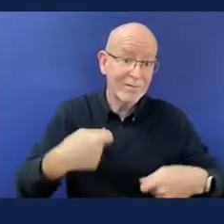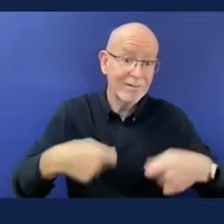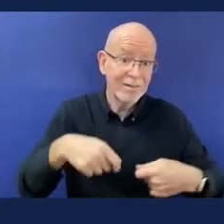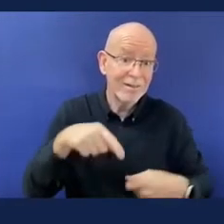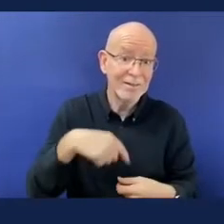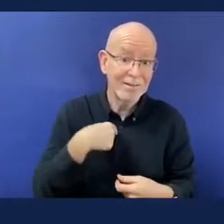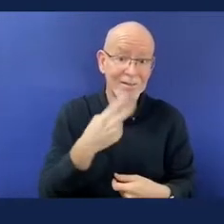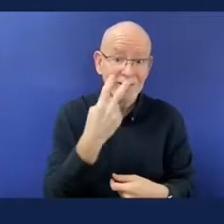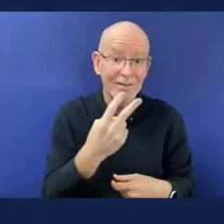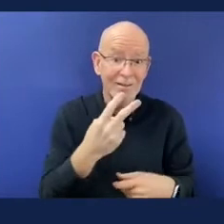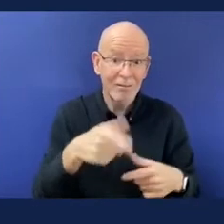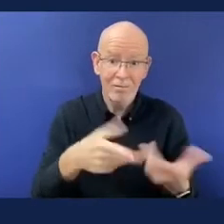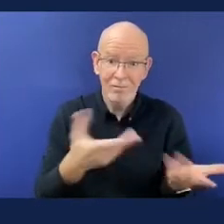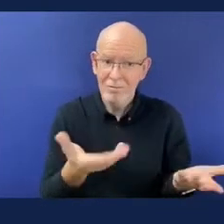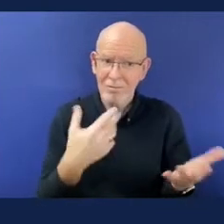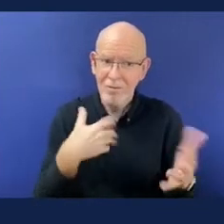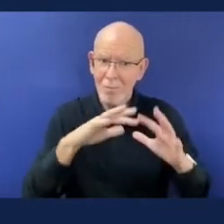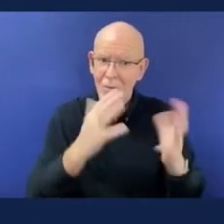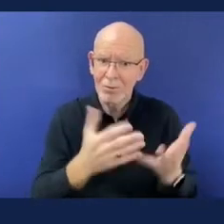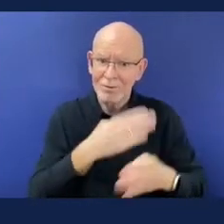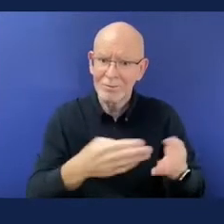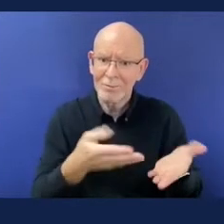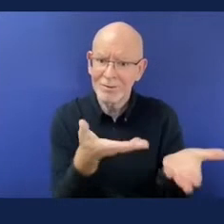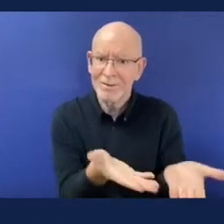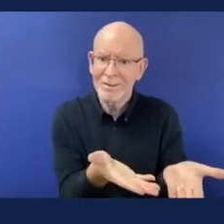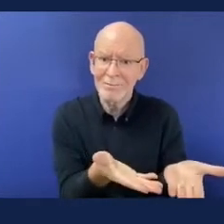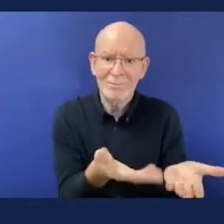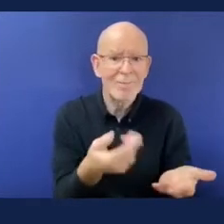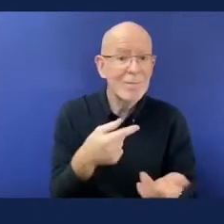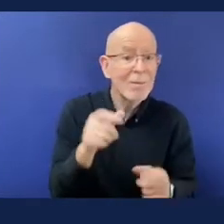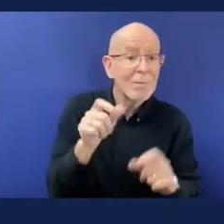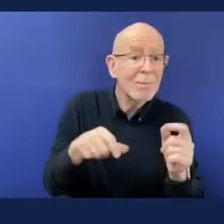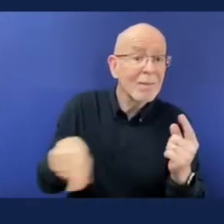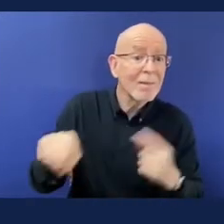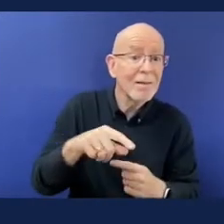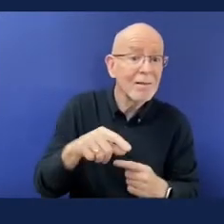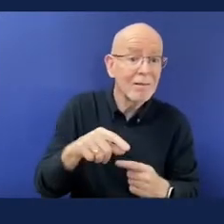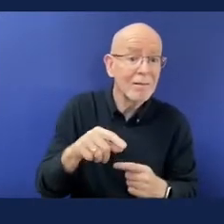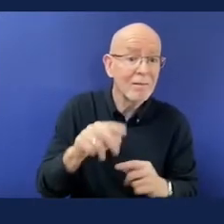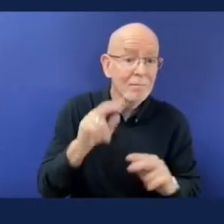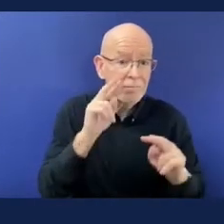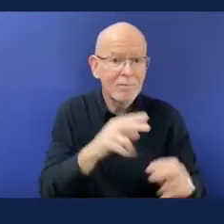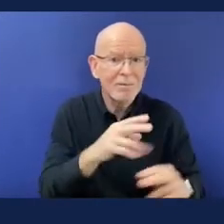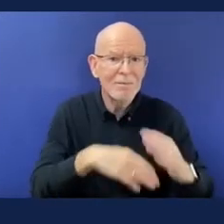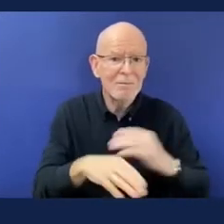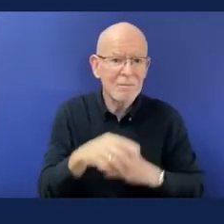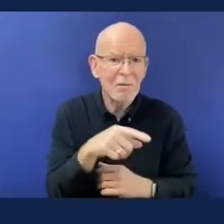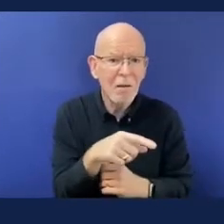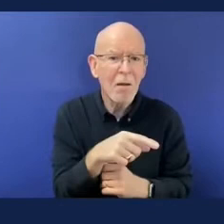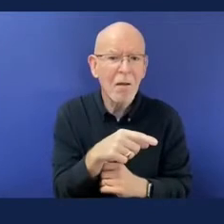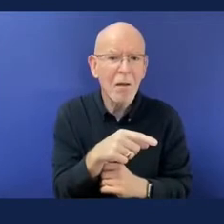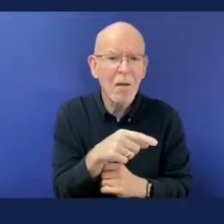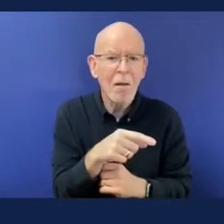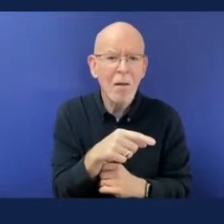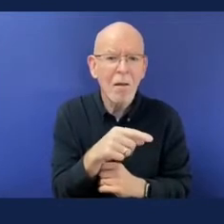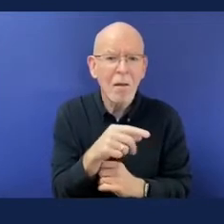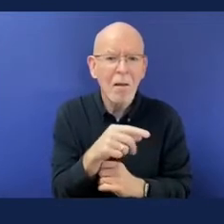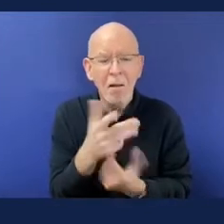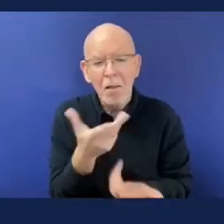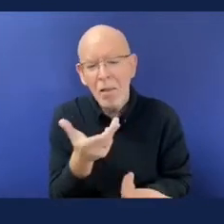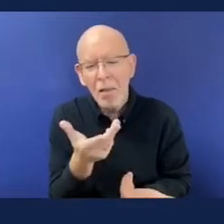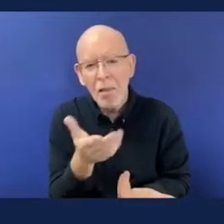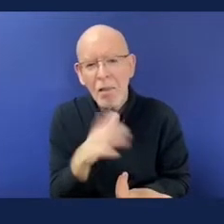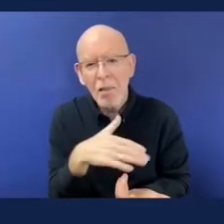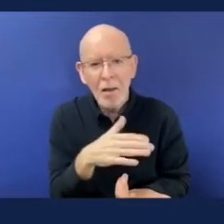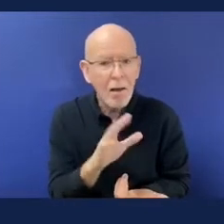second commercial in 10 languages and today we're going to play out a version for you and there is an audio described version which will be shared by the organisers as well